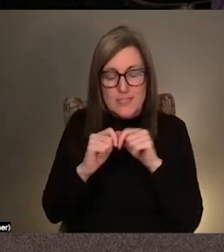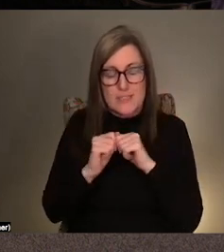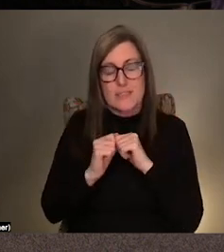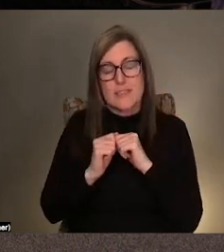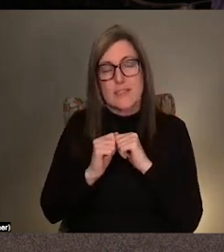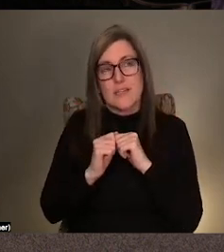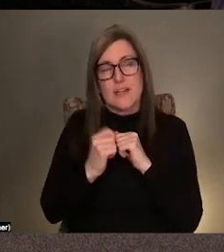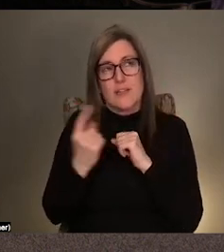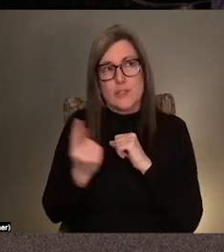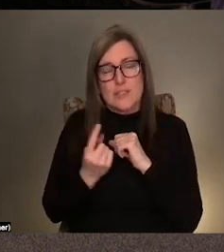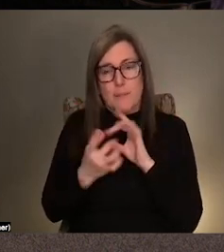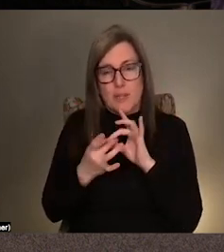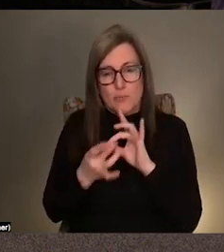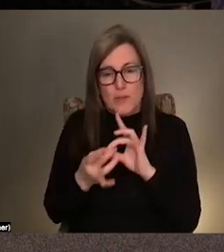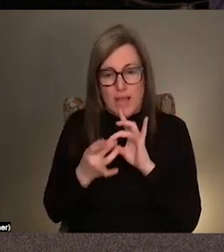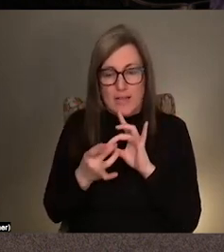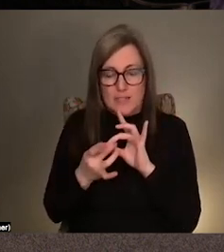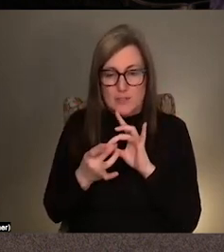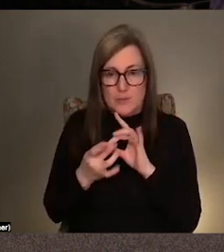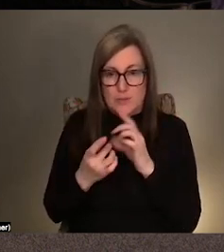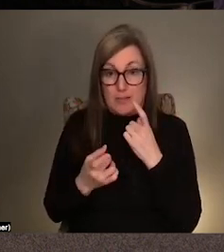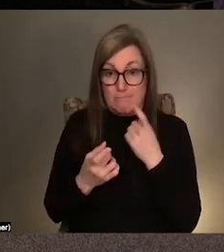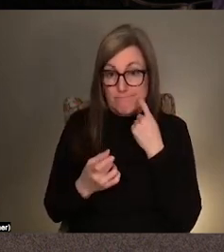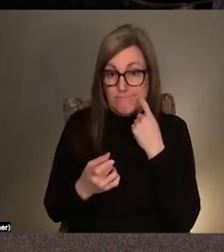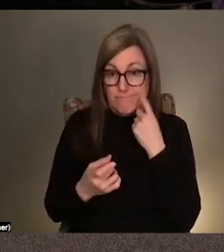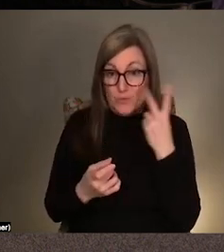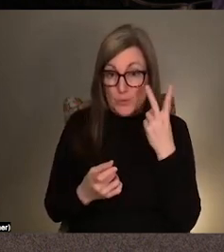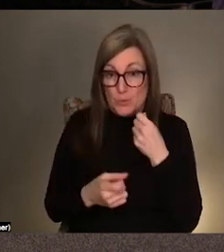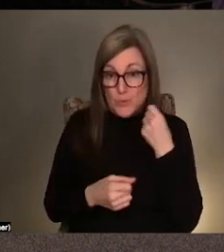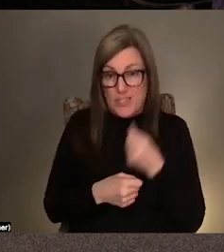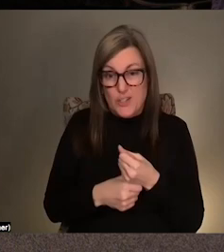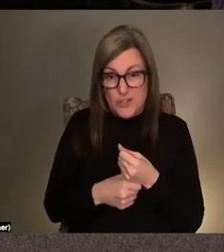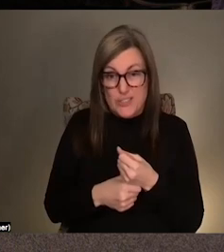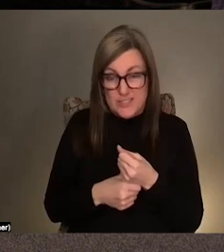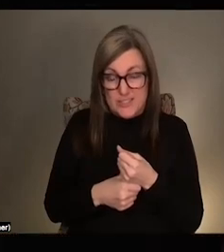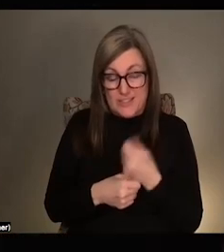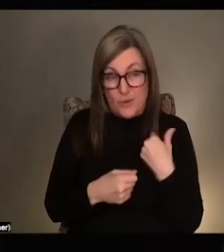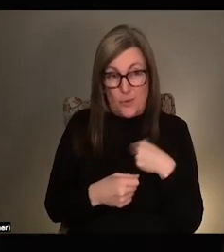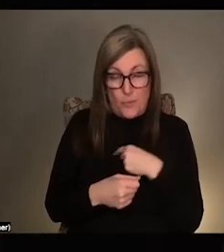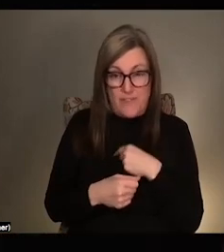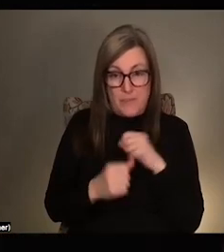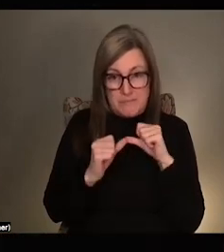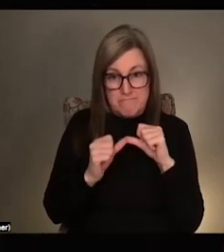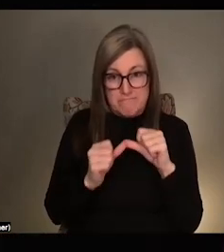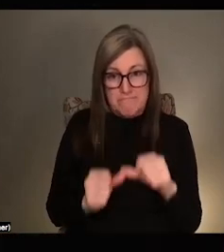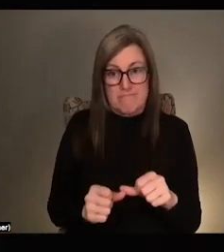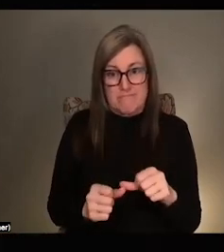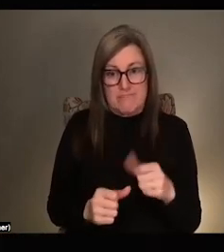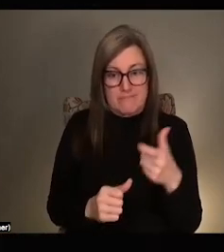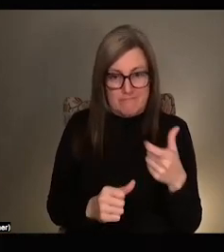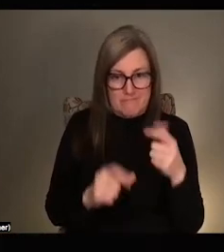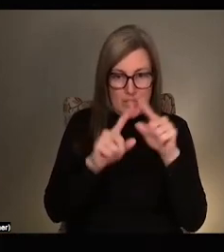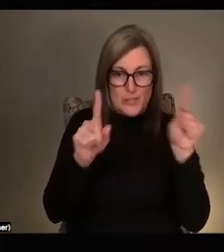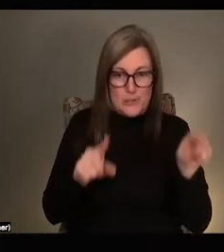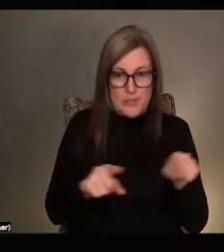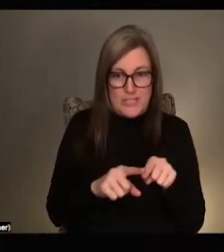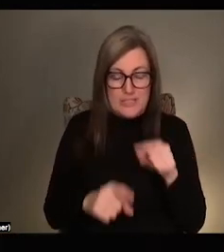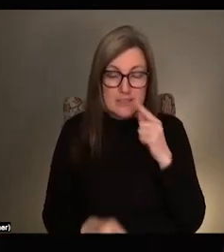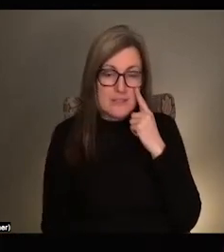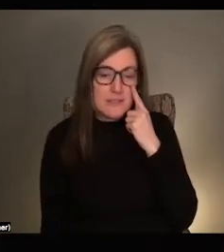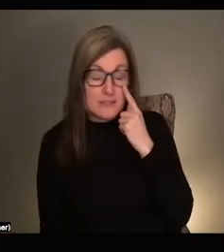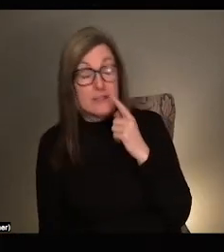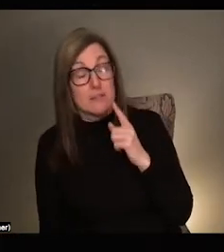there to the kind of last two years that we've been living through. Yeah, absolutely. I think also I've I've just been really like